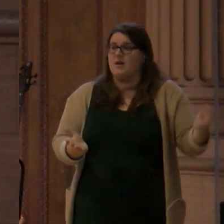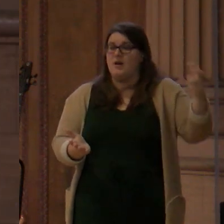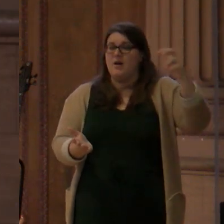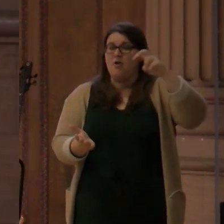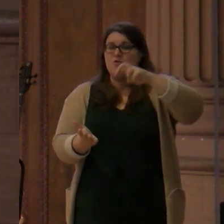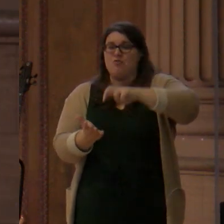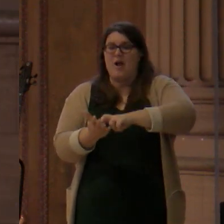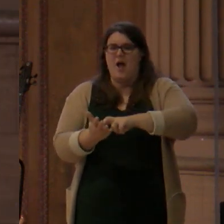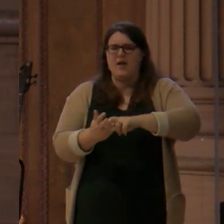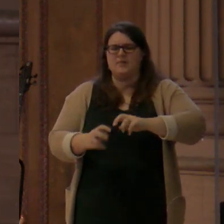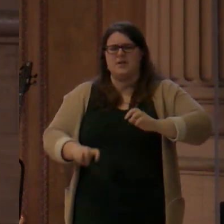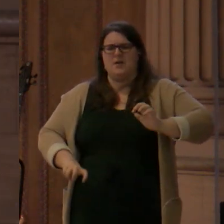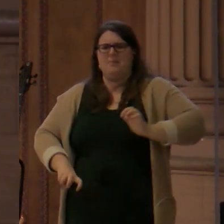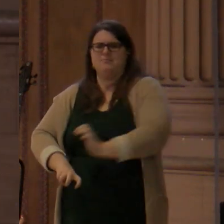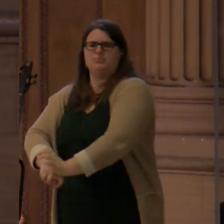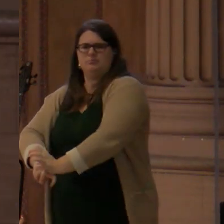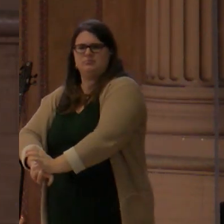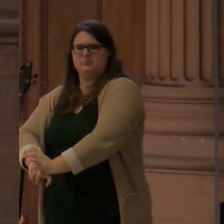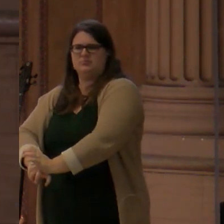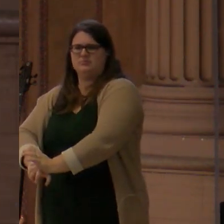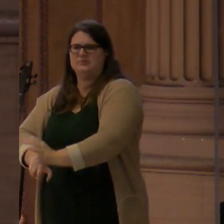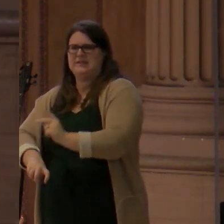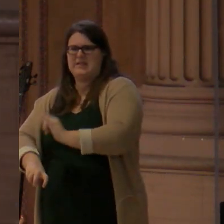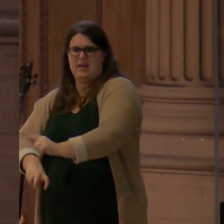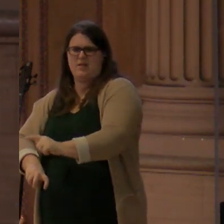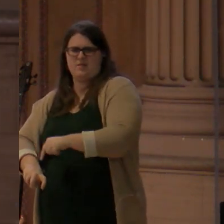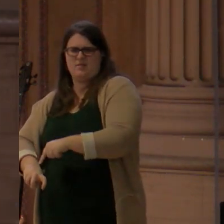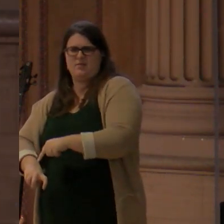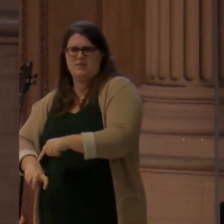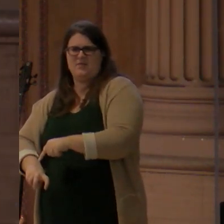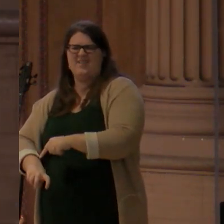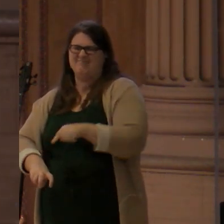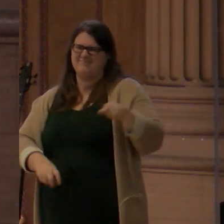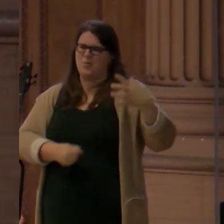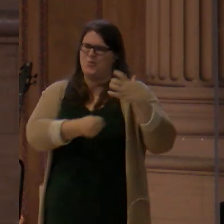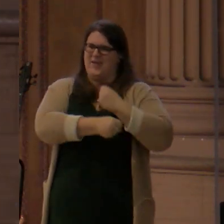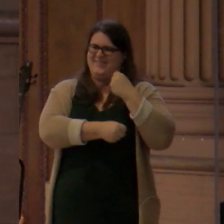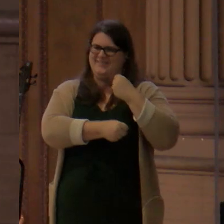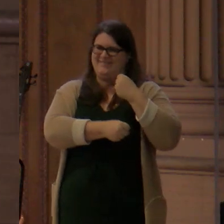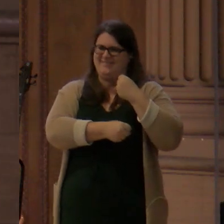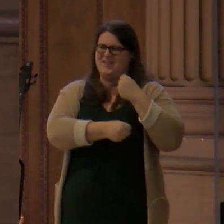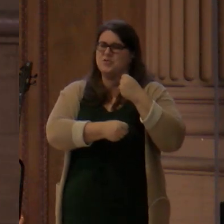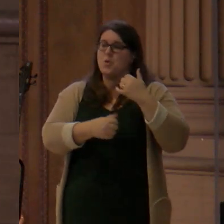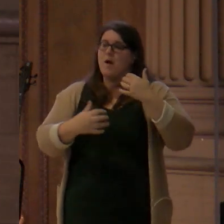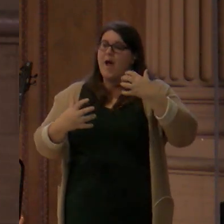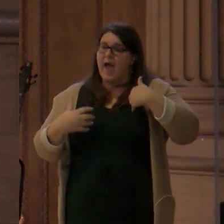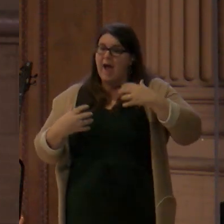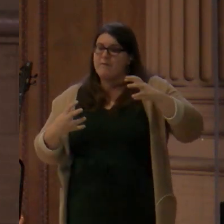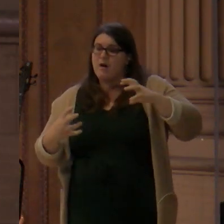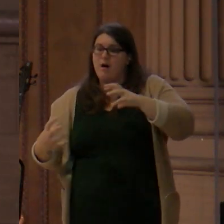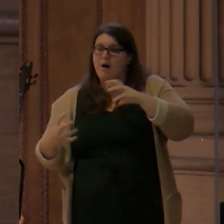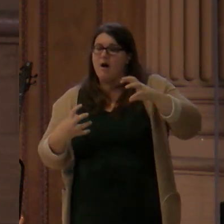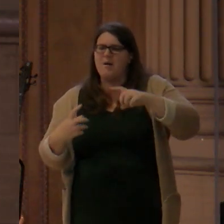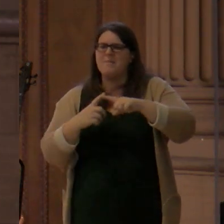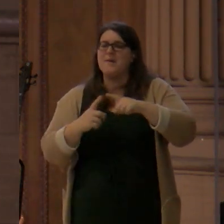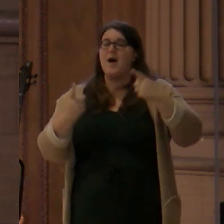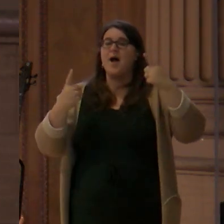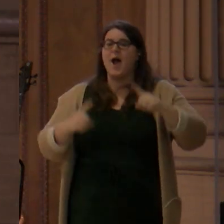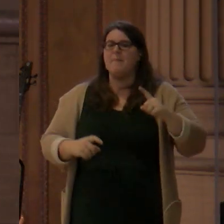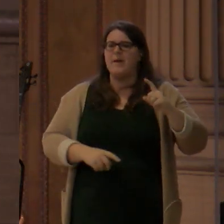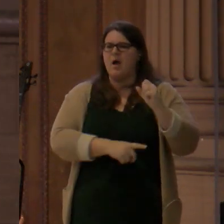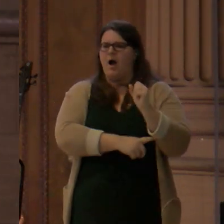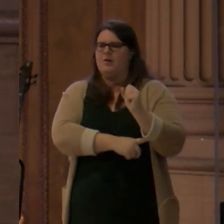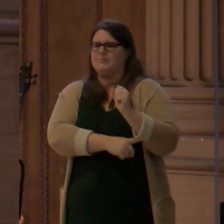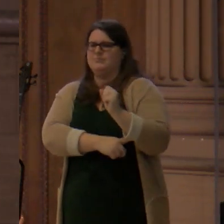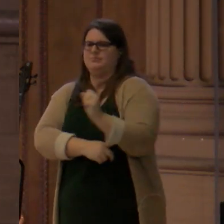in sin and death. This is the promise God makes for us in Genesis 3, right as things